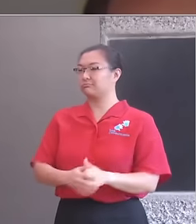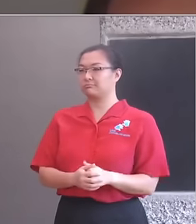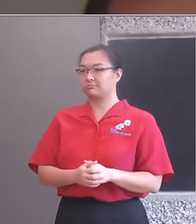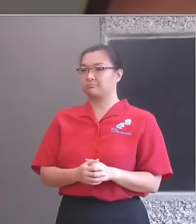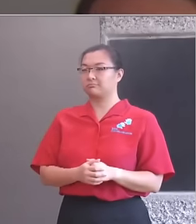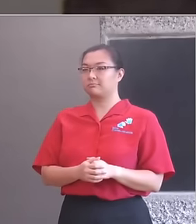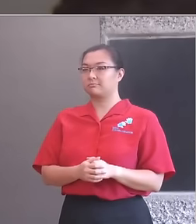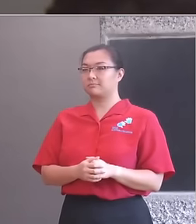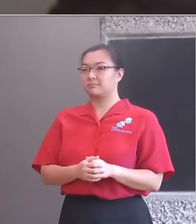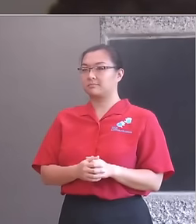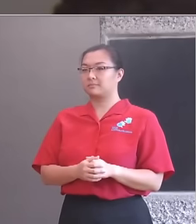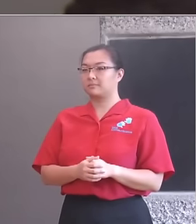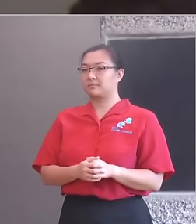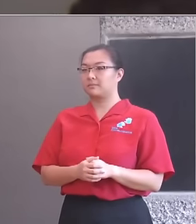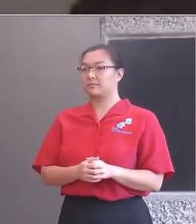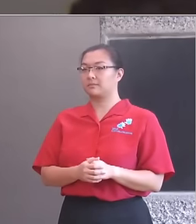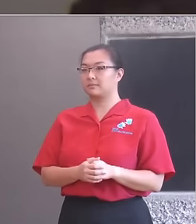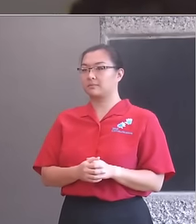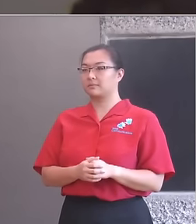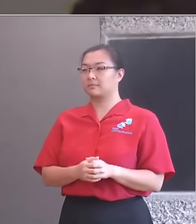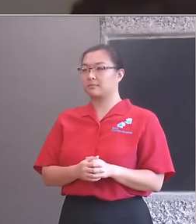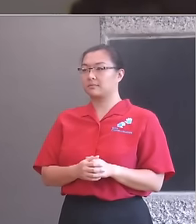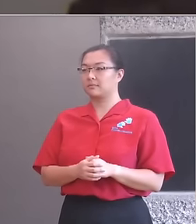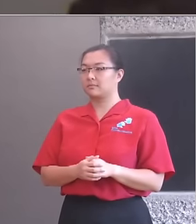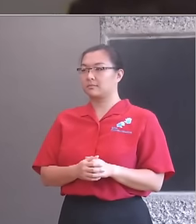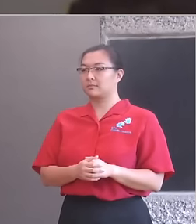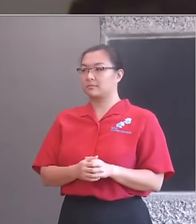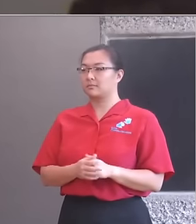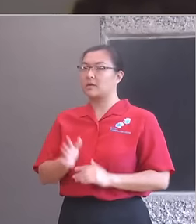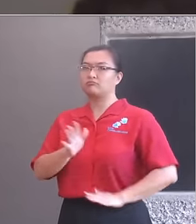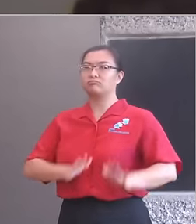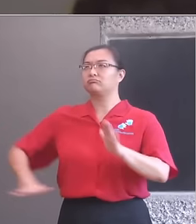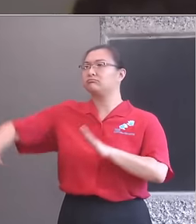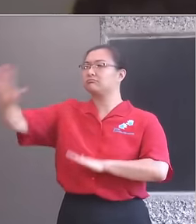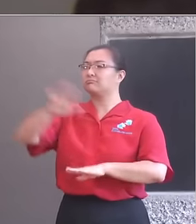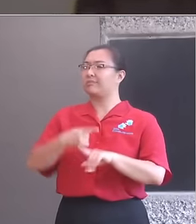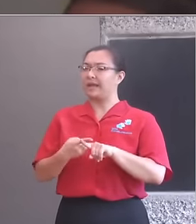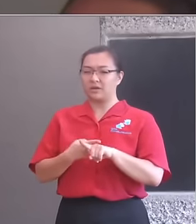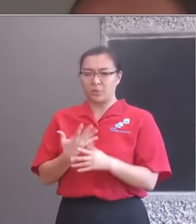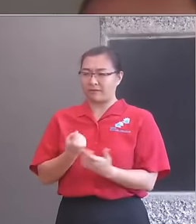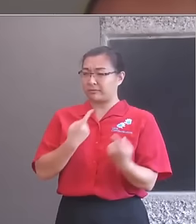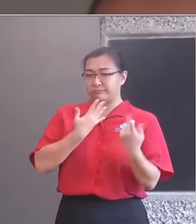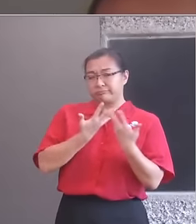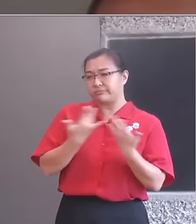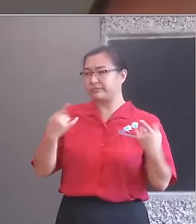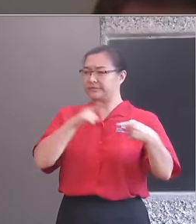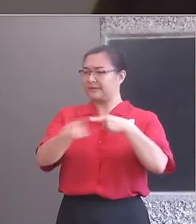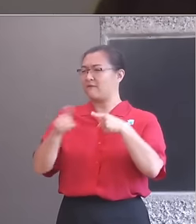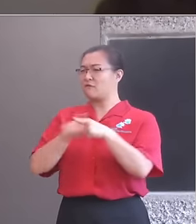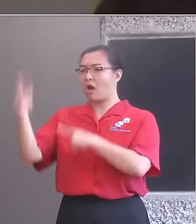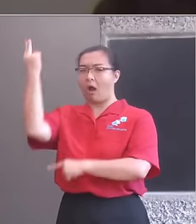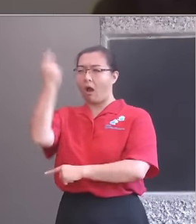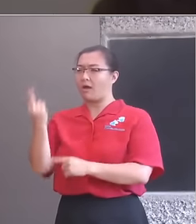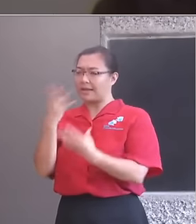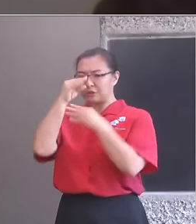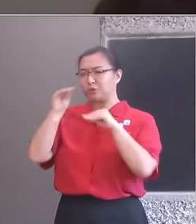England, there is the most extraordinary potential for cultural education. Concerts, galleries, exhibitions and